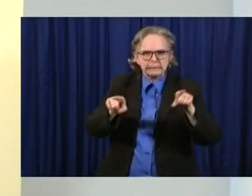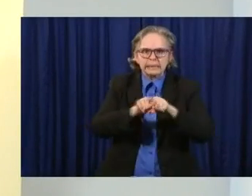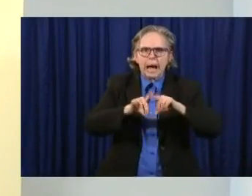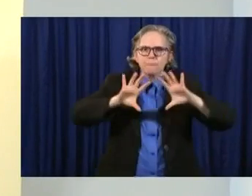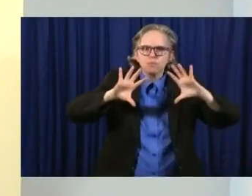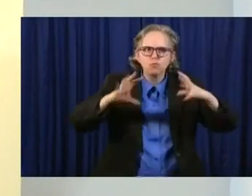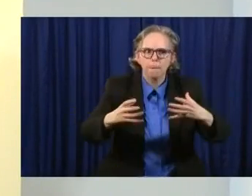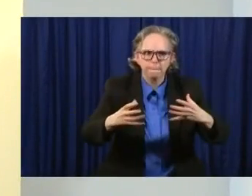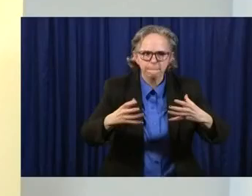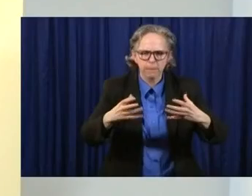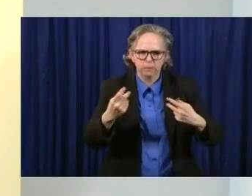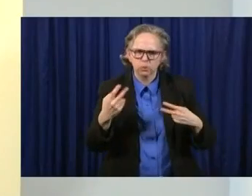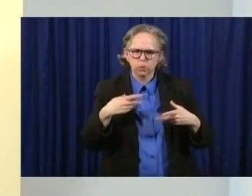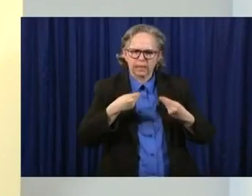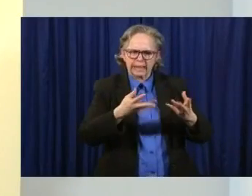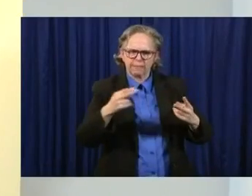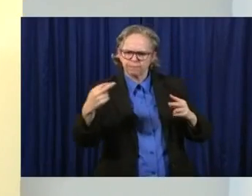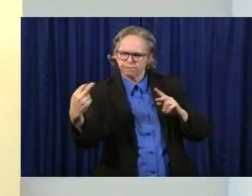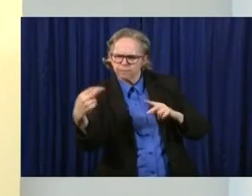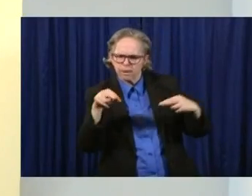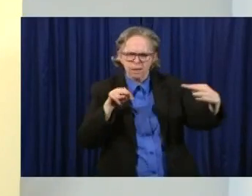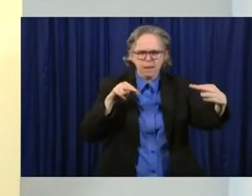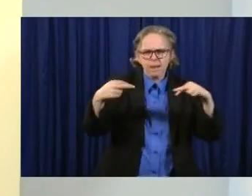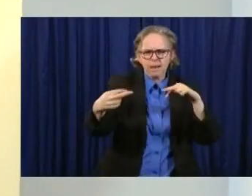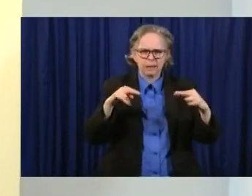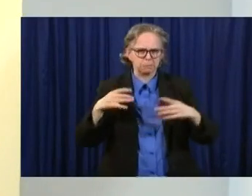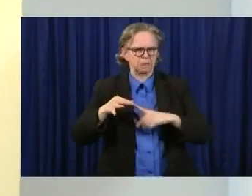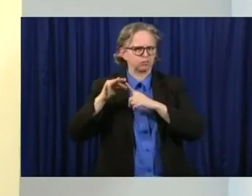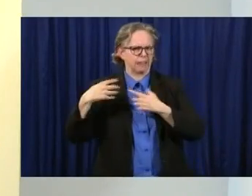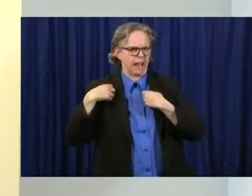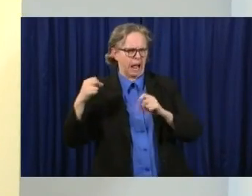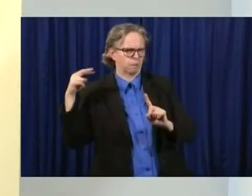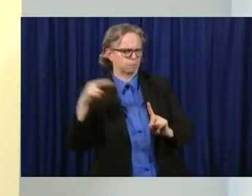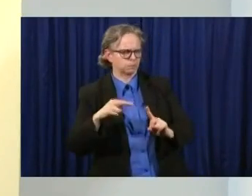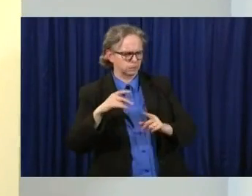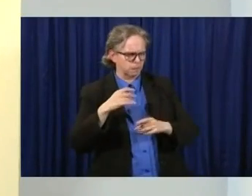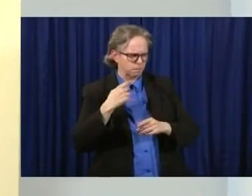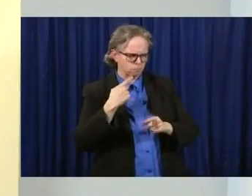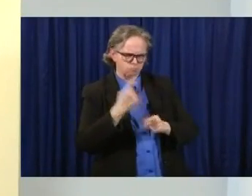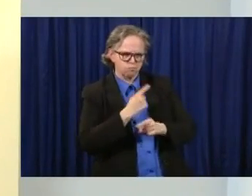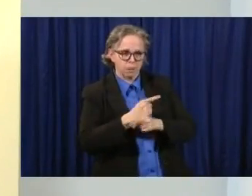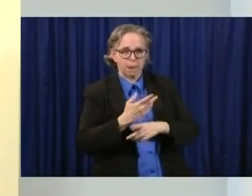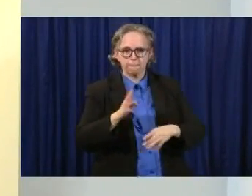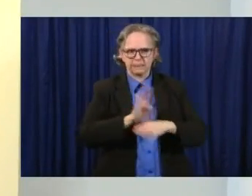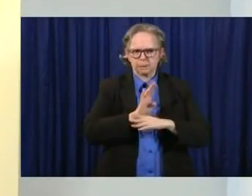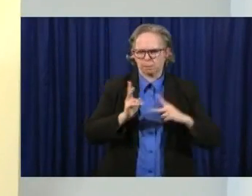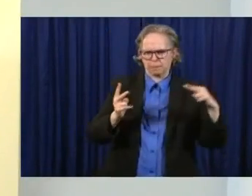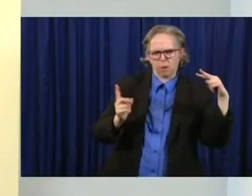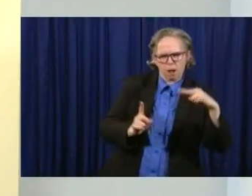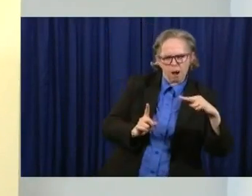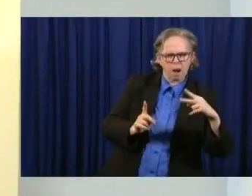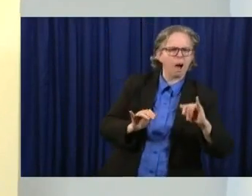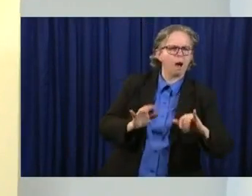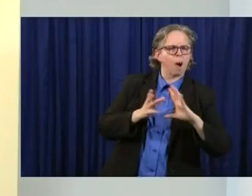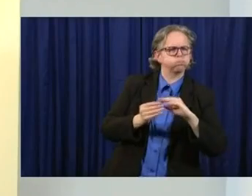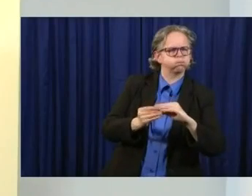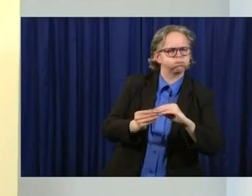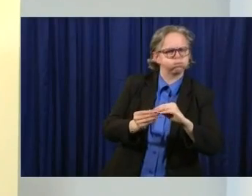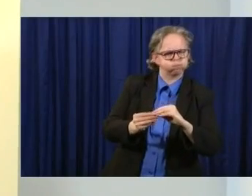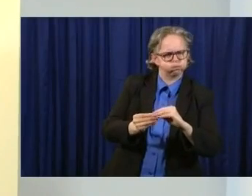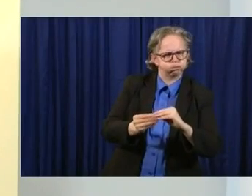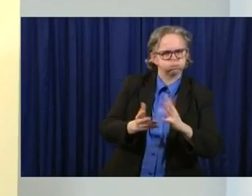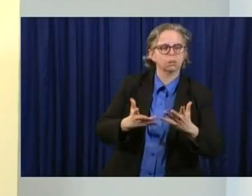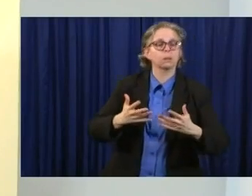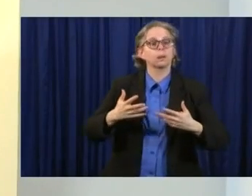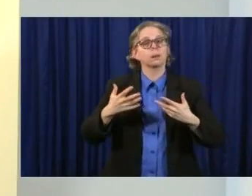the protocols to make sure that they make sense from a health perspective, and then the business folks who look at it to make sure that it's practical. And then those are in the process